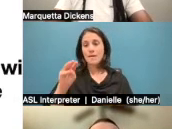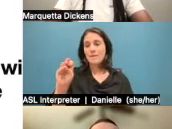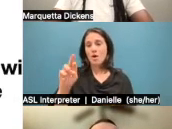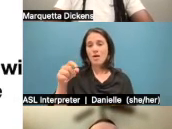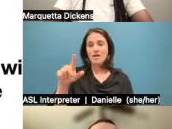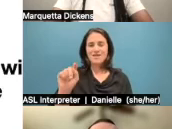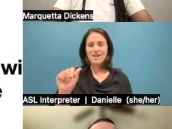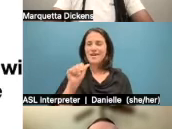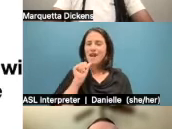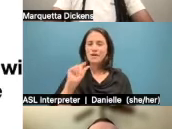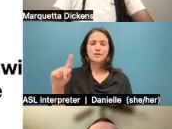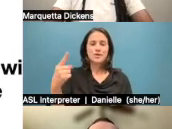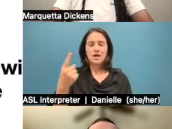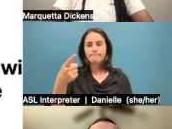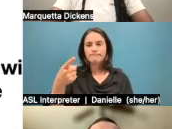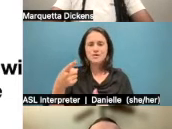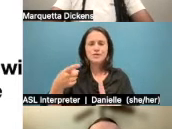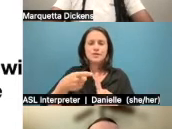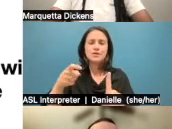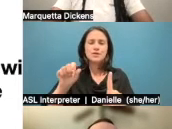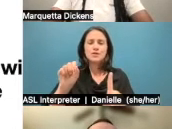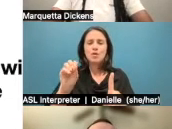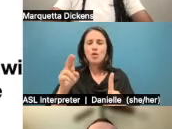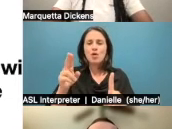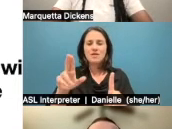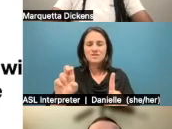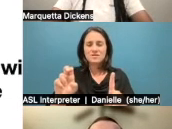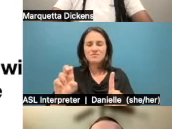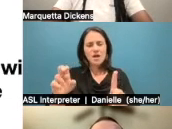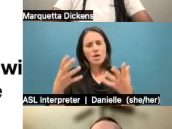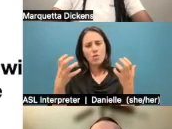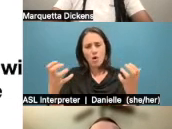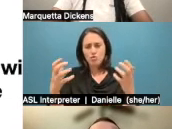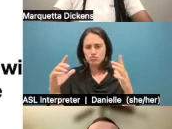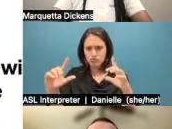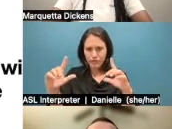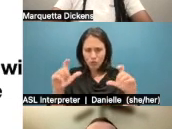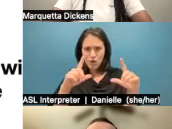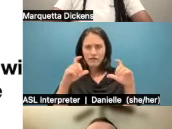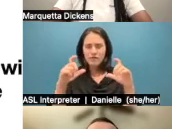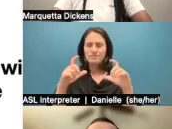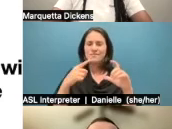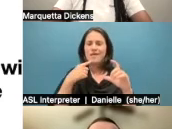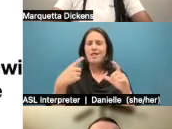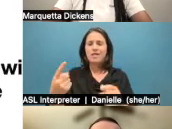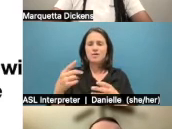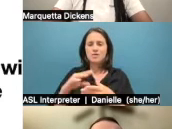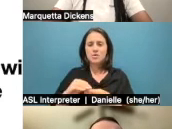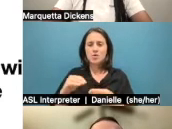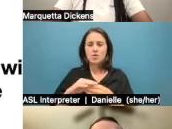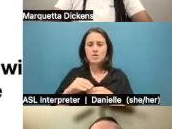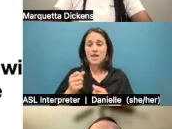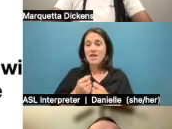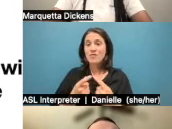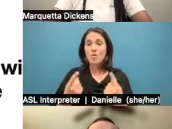she's not just someone I want to photograph, um, you know, climate change experts, indigenous people tell us that we need to have these more reciprocal relationships with one